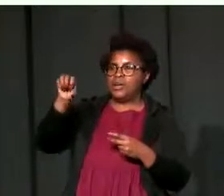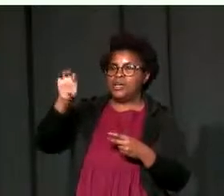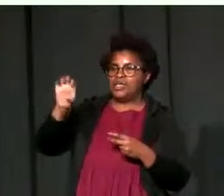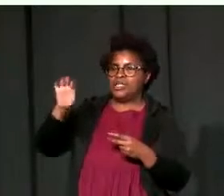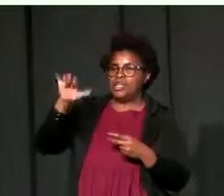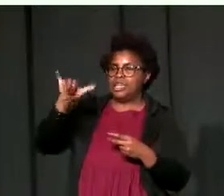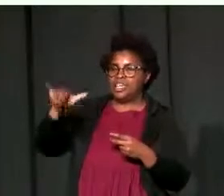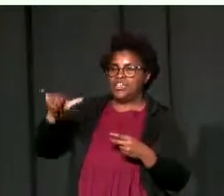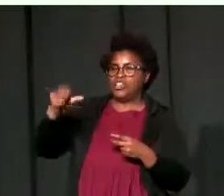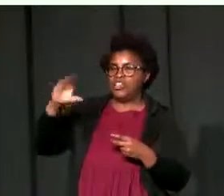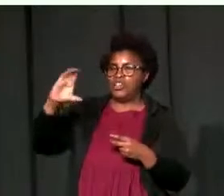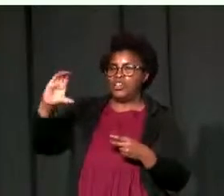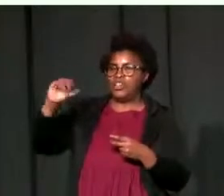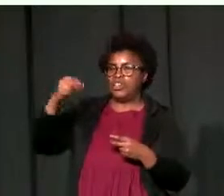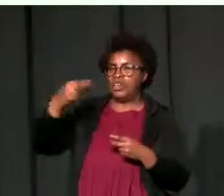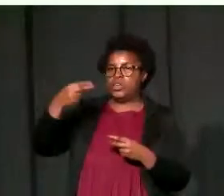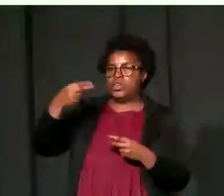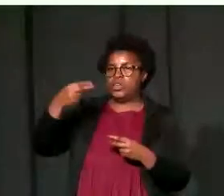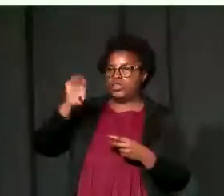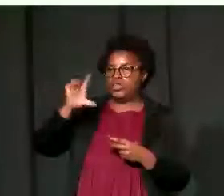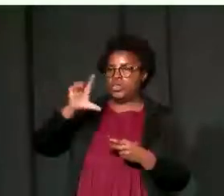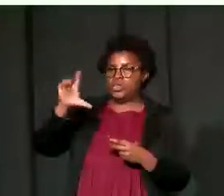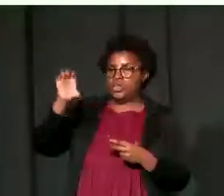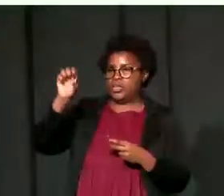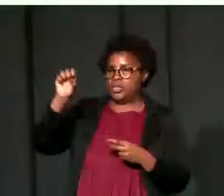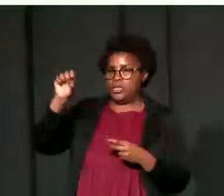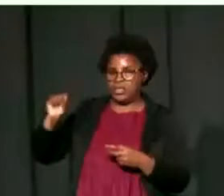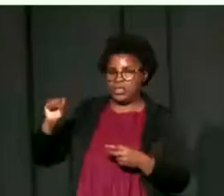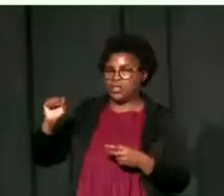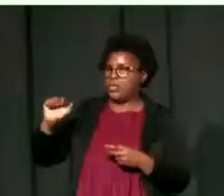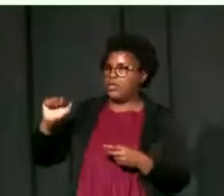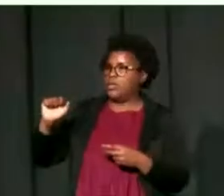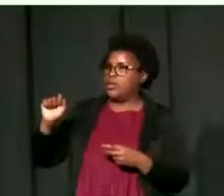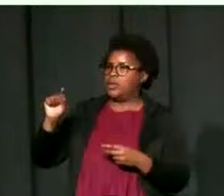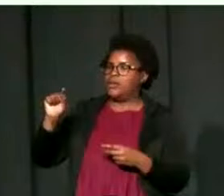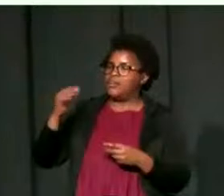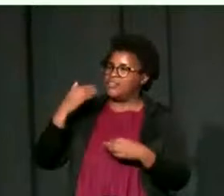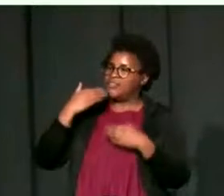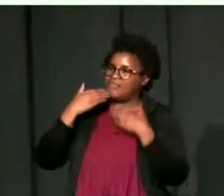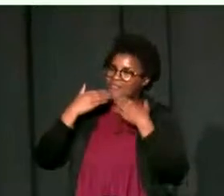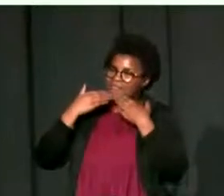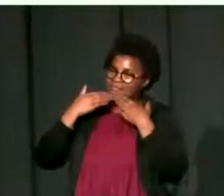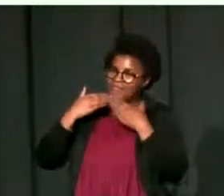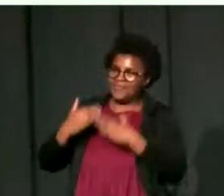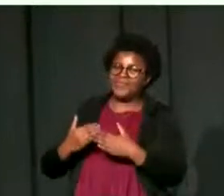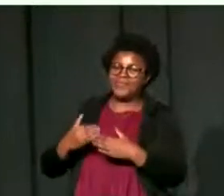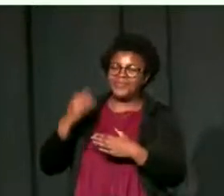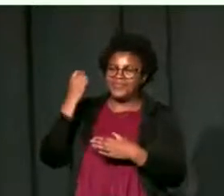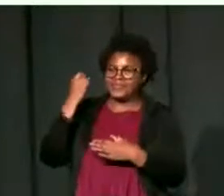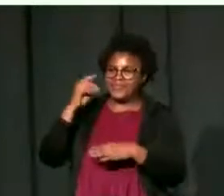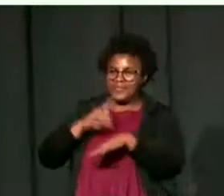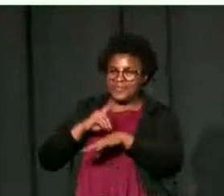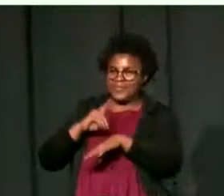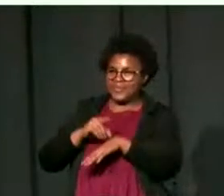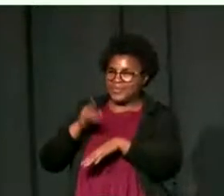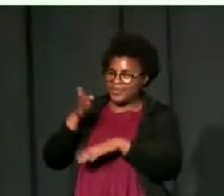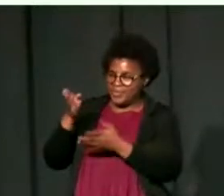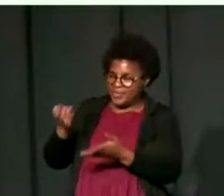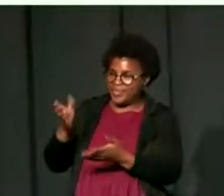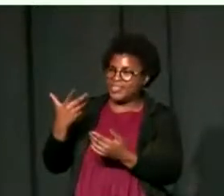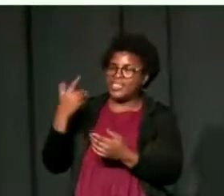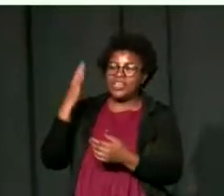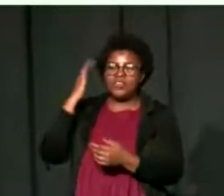in absentia, and I very grateful that he took the time to be with us because he's quite correct that their